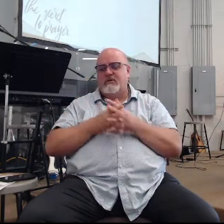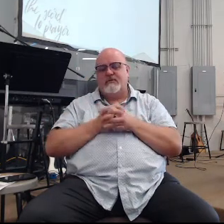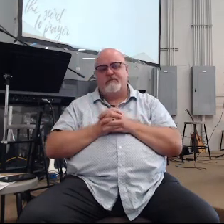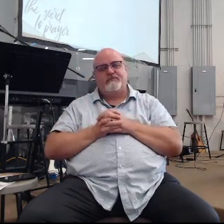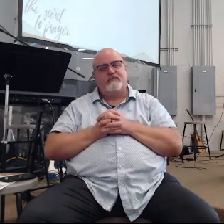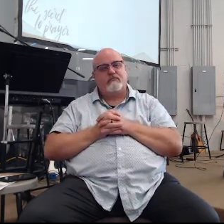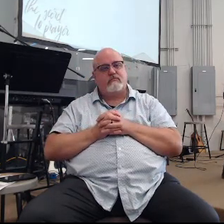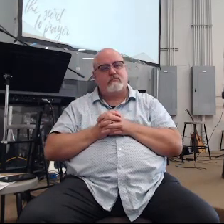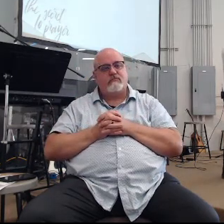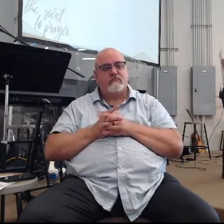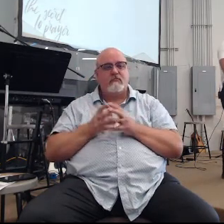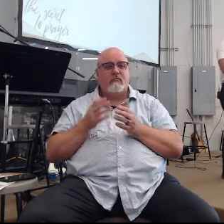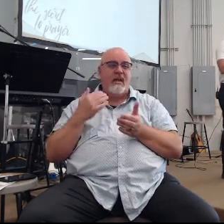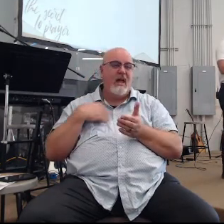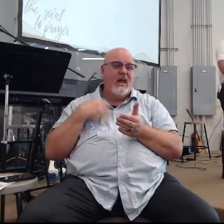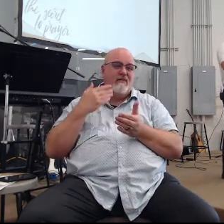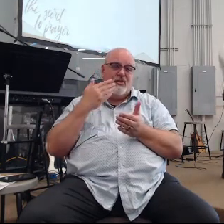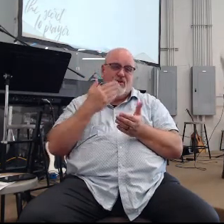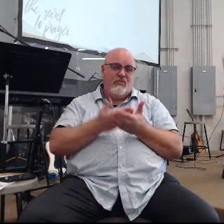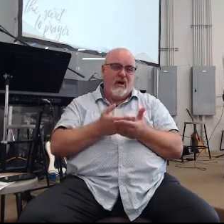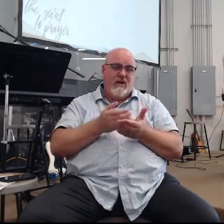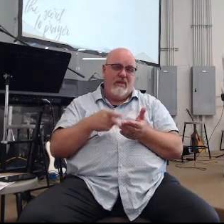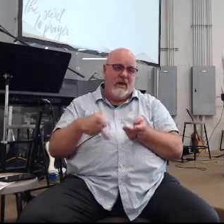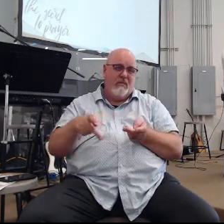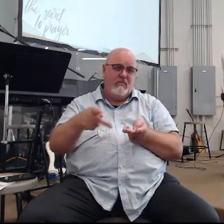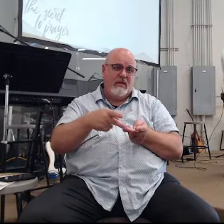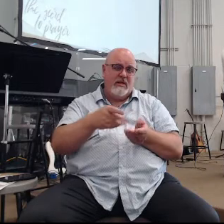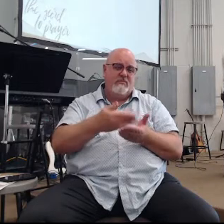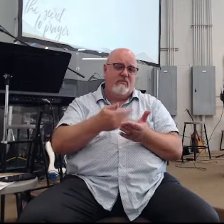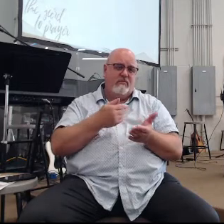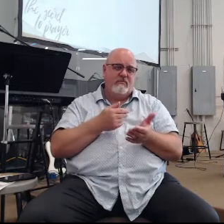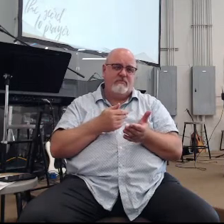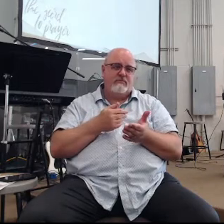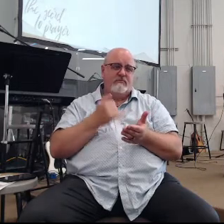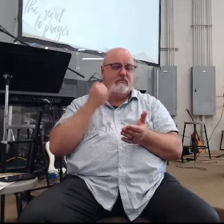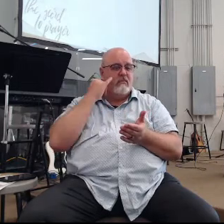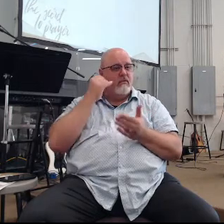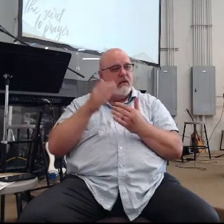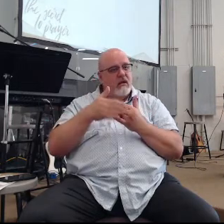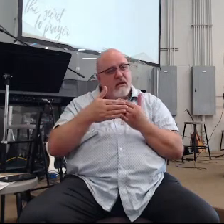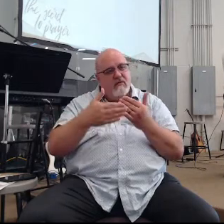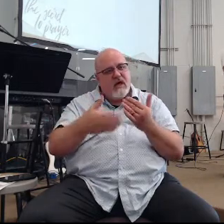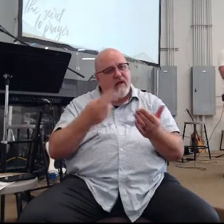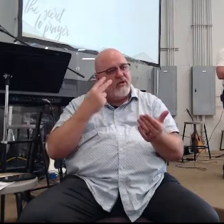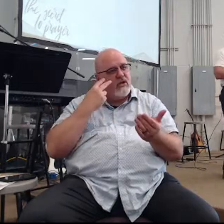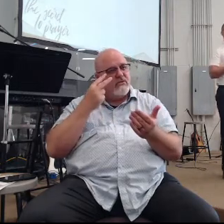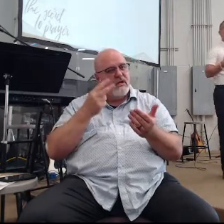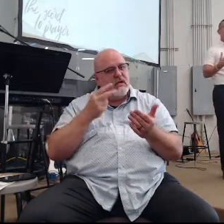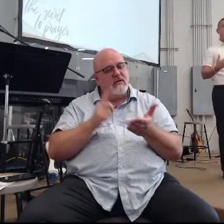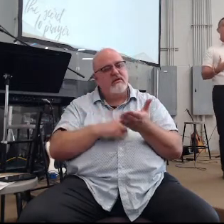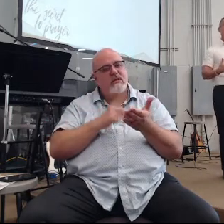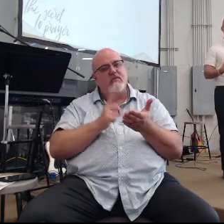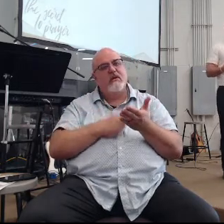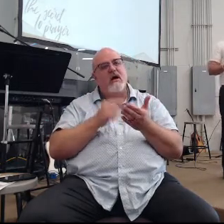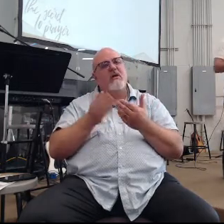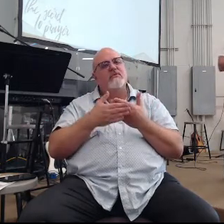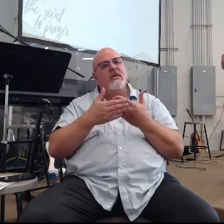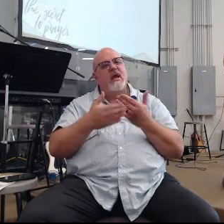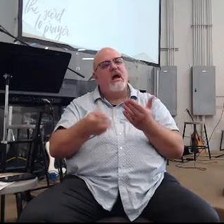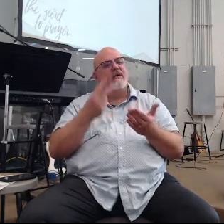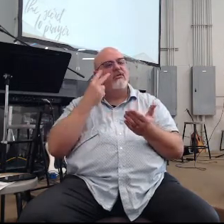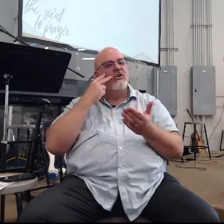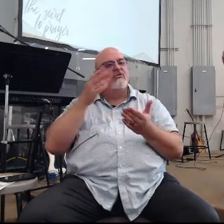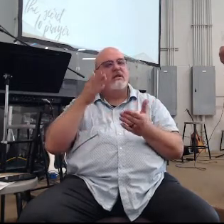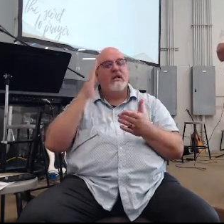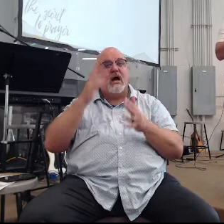because have ever been there I mean have you ever been to that place even after you seen sometimes especially after you've